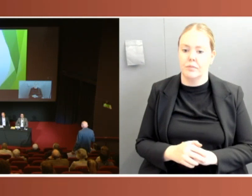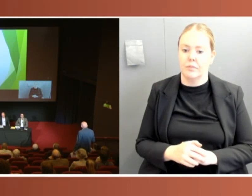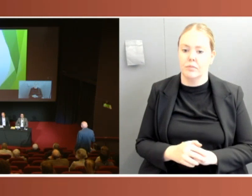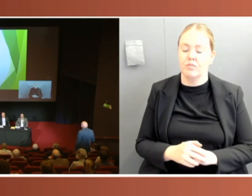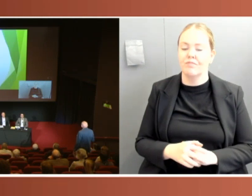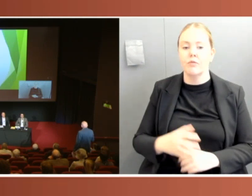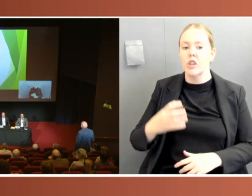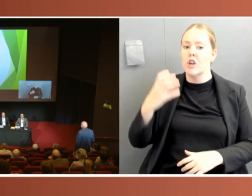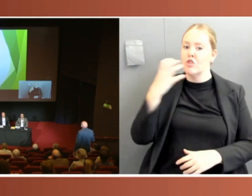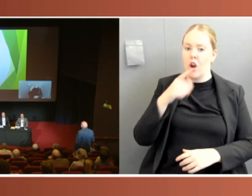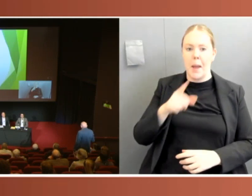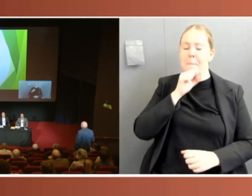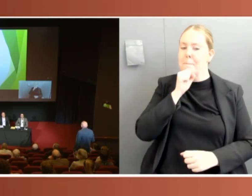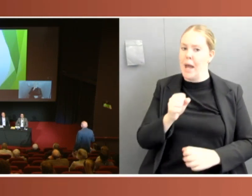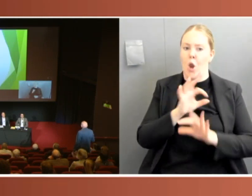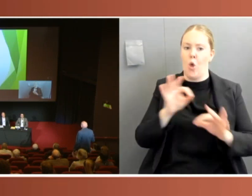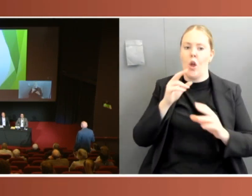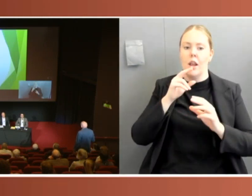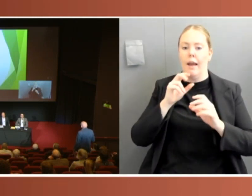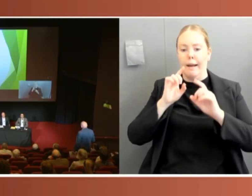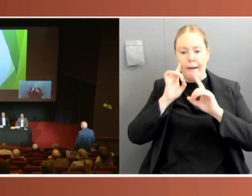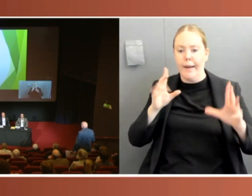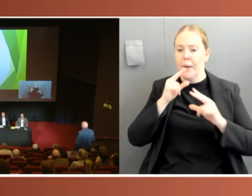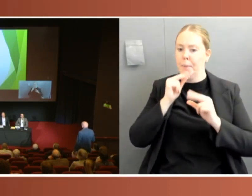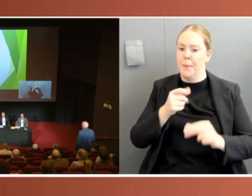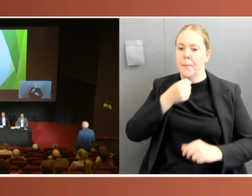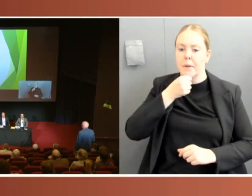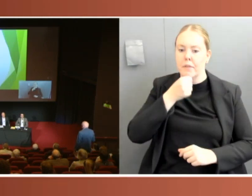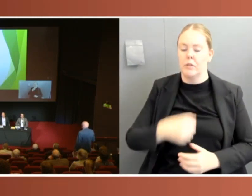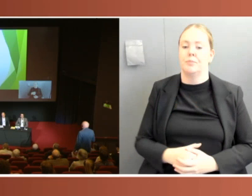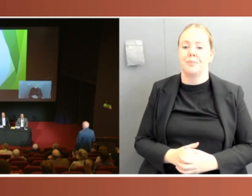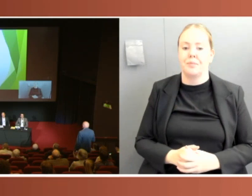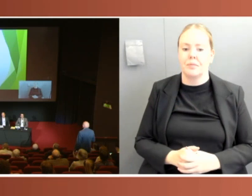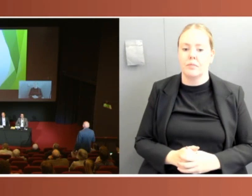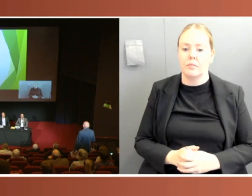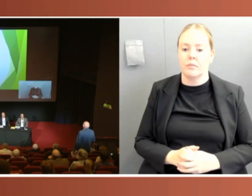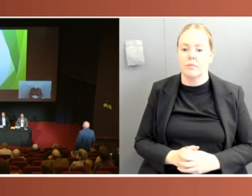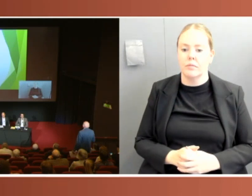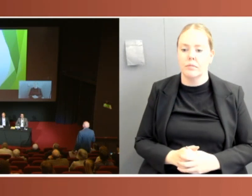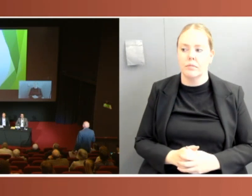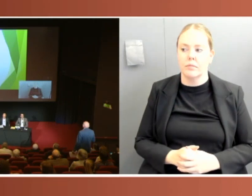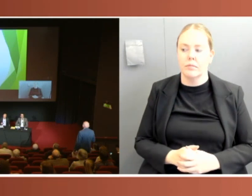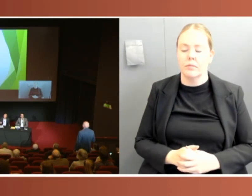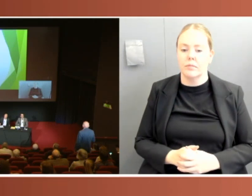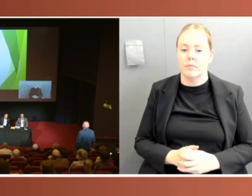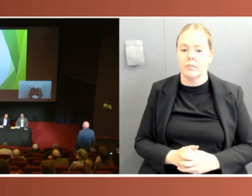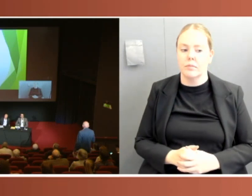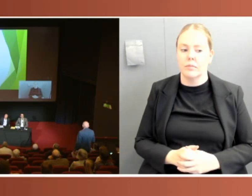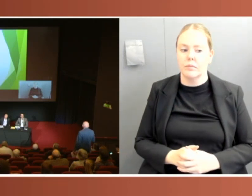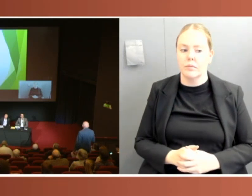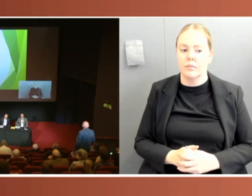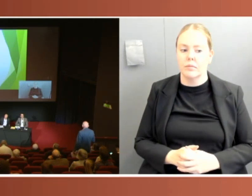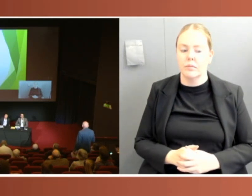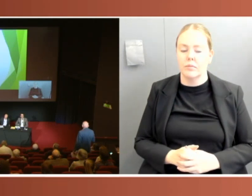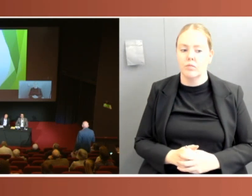was exploited, and disallowance was exploited. You didn't have much to say about oversight or